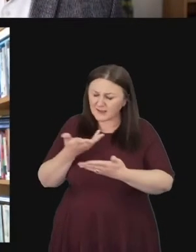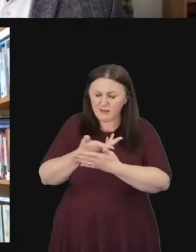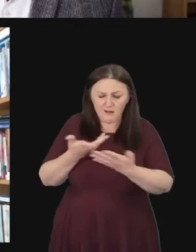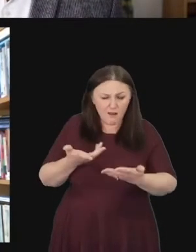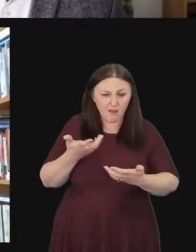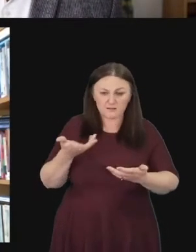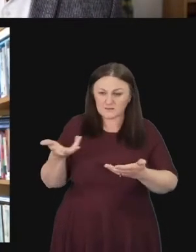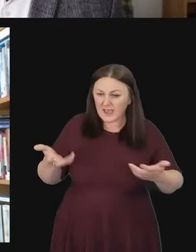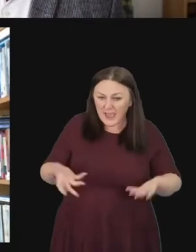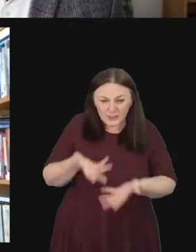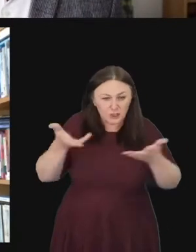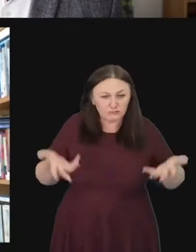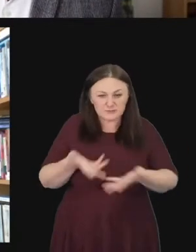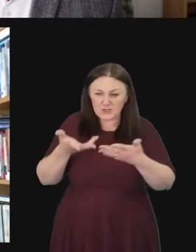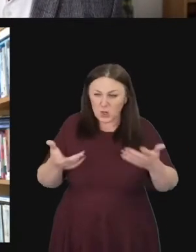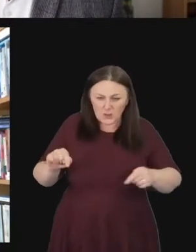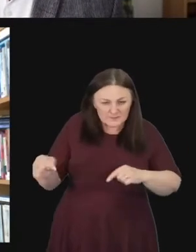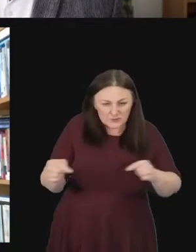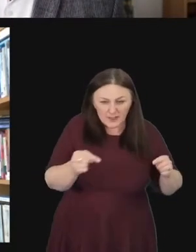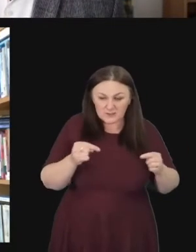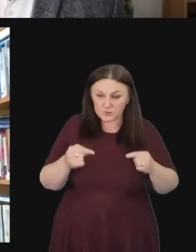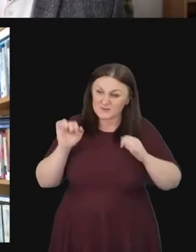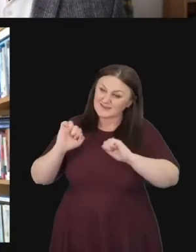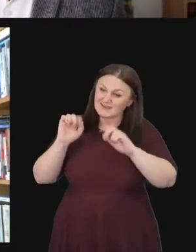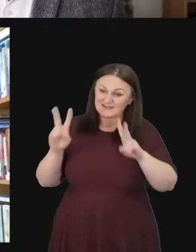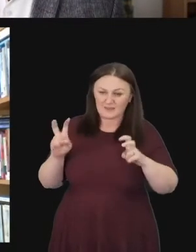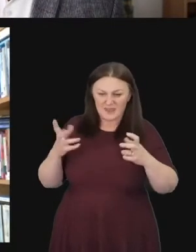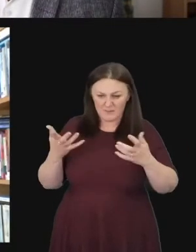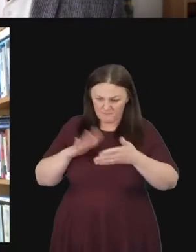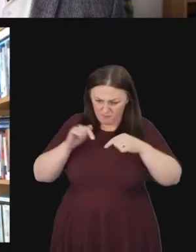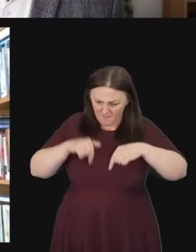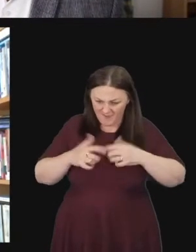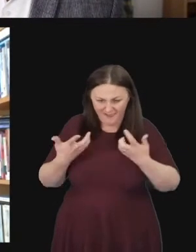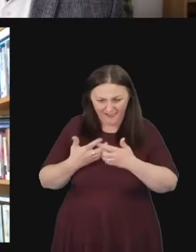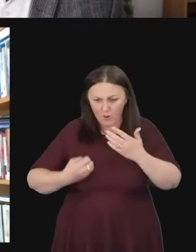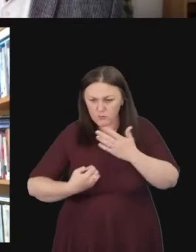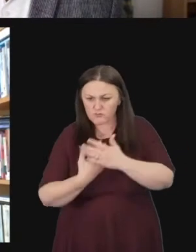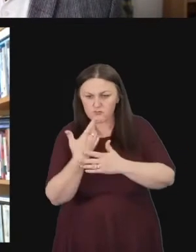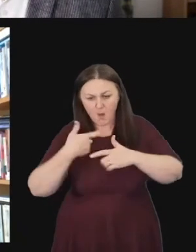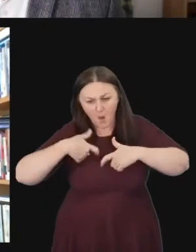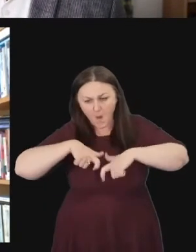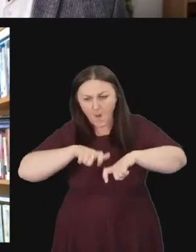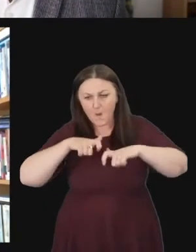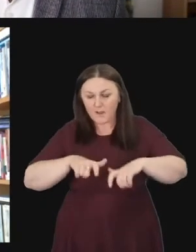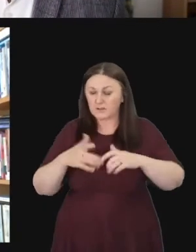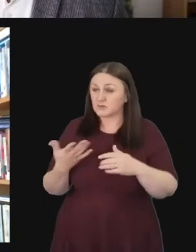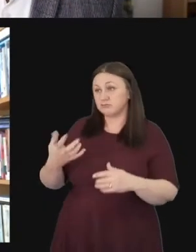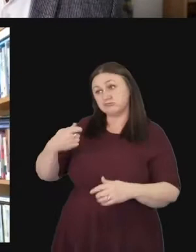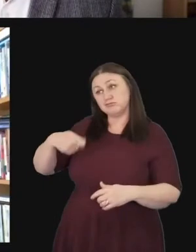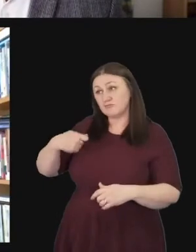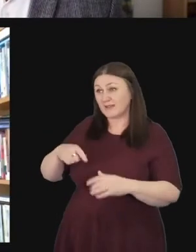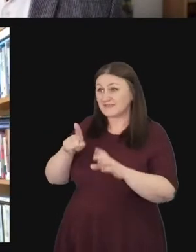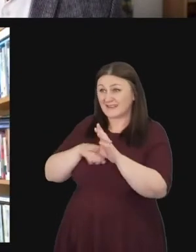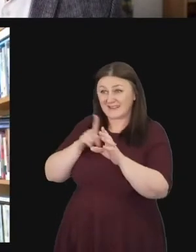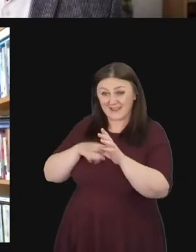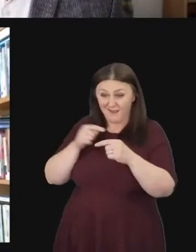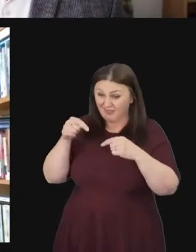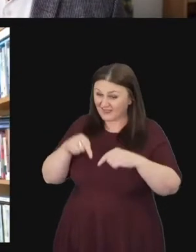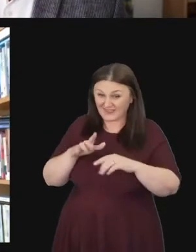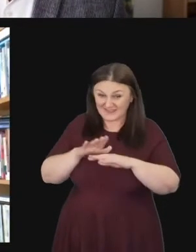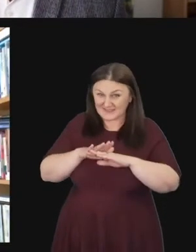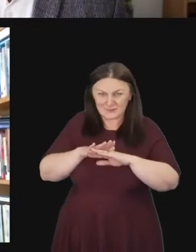with his theme how do we grow from here. President Yinka it's certainly not been the year that you had anticipated